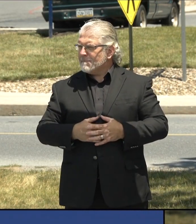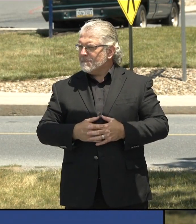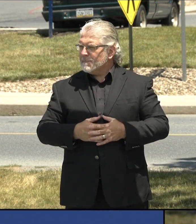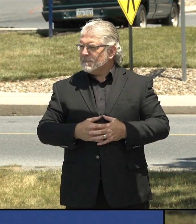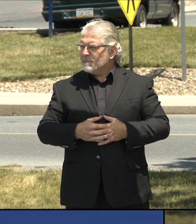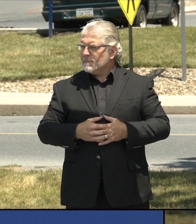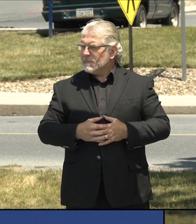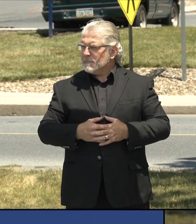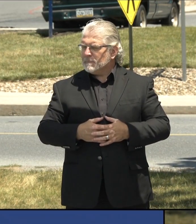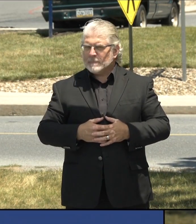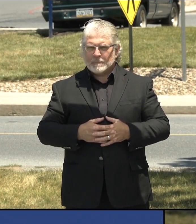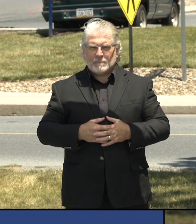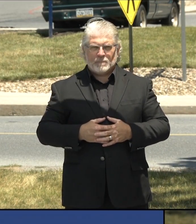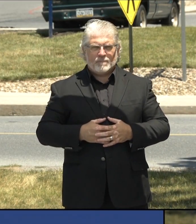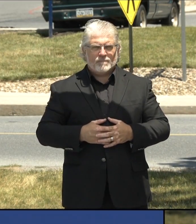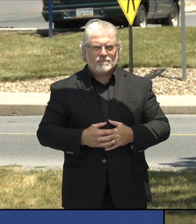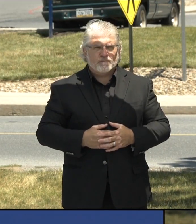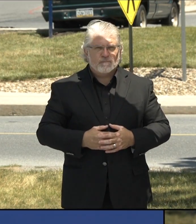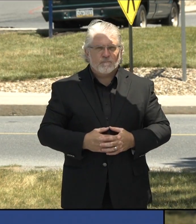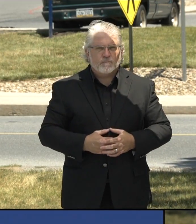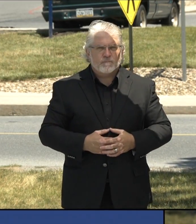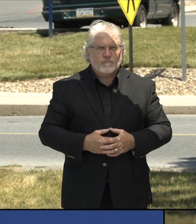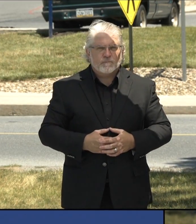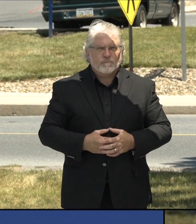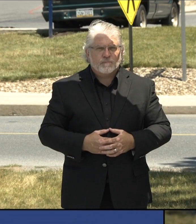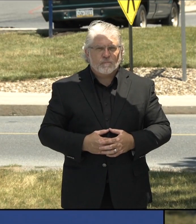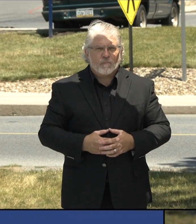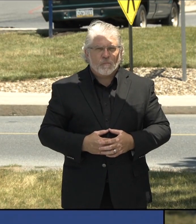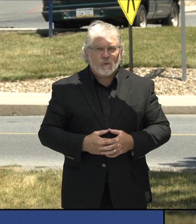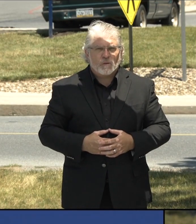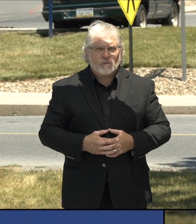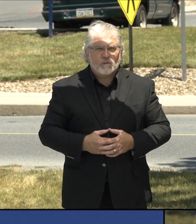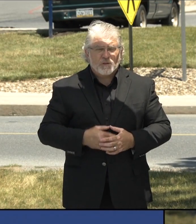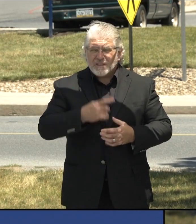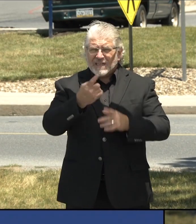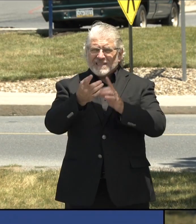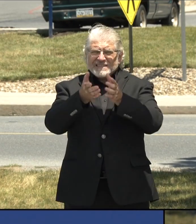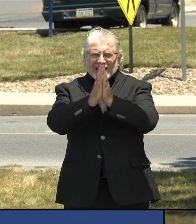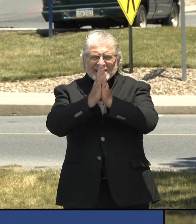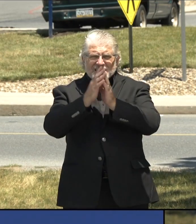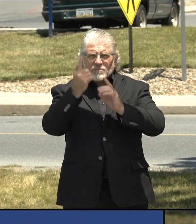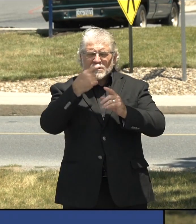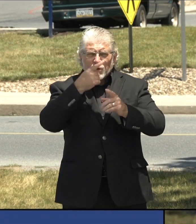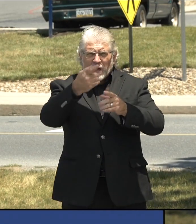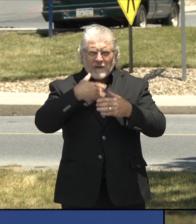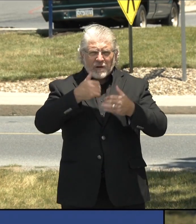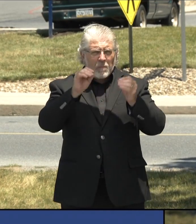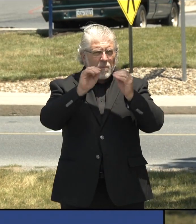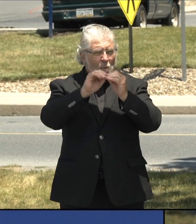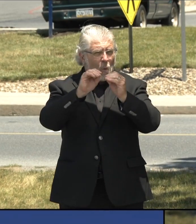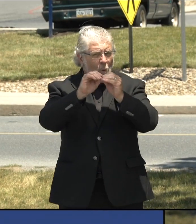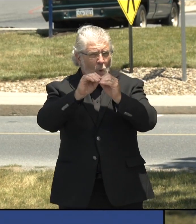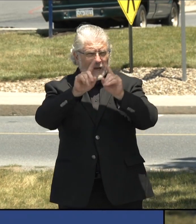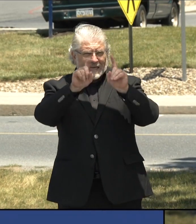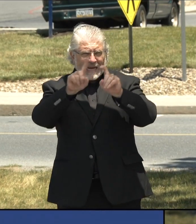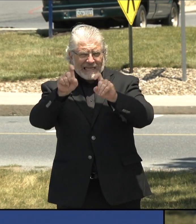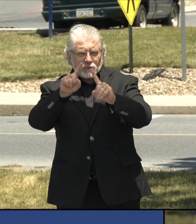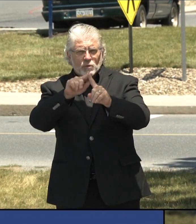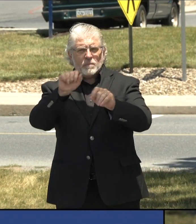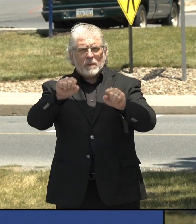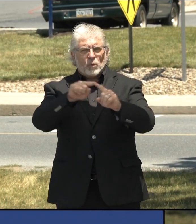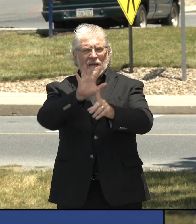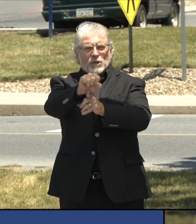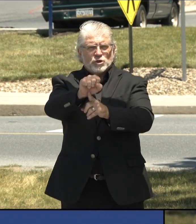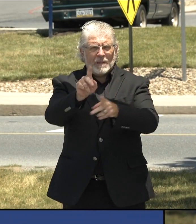expanded testing? What should people make of what you said though? So first of all, I hope that it means the disease is becoming less